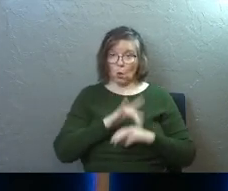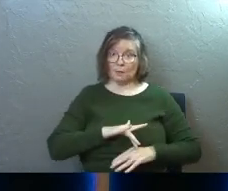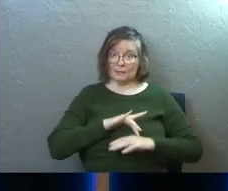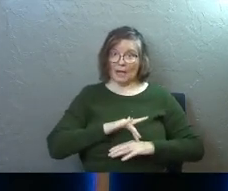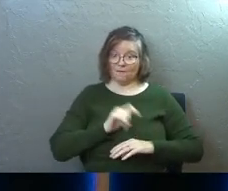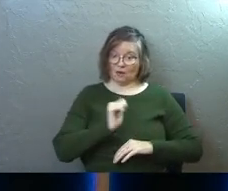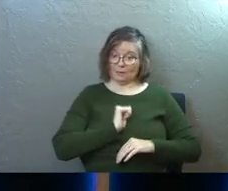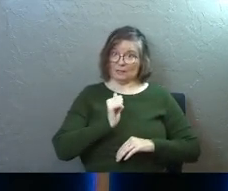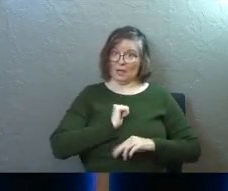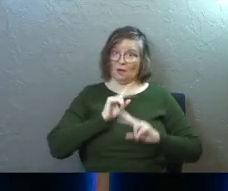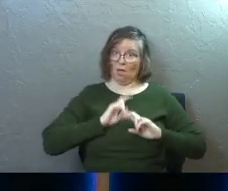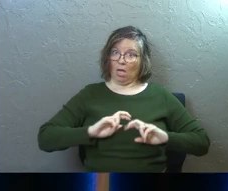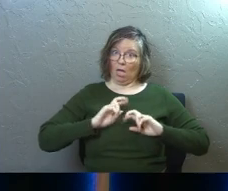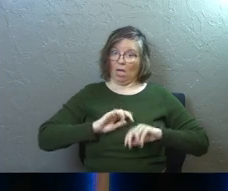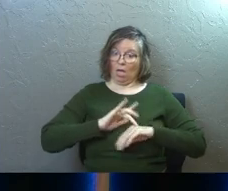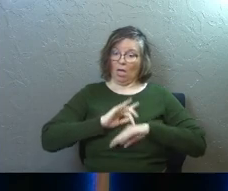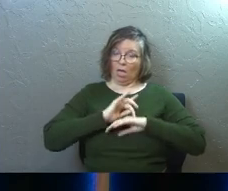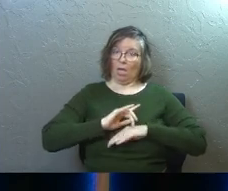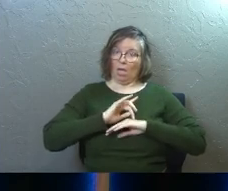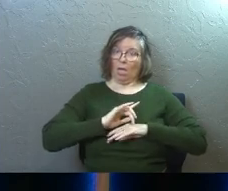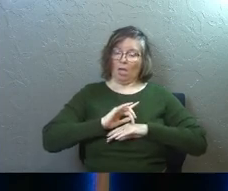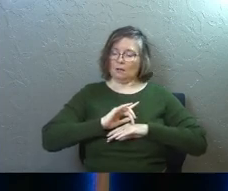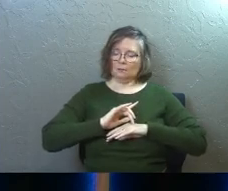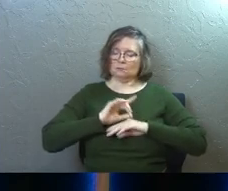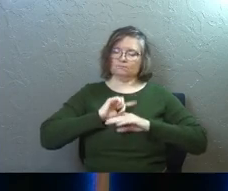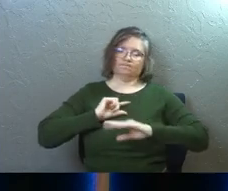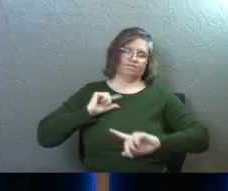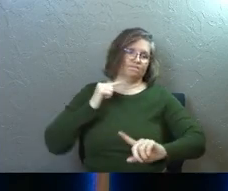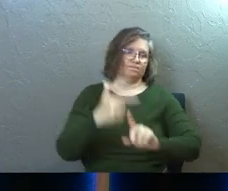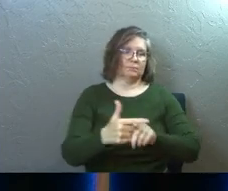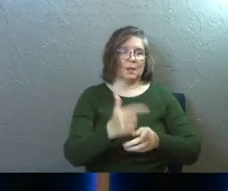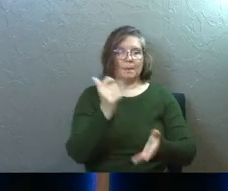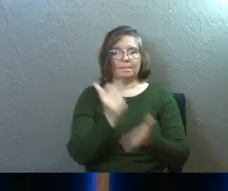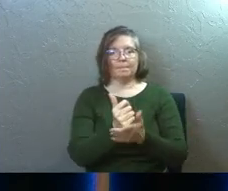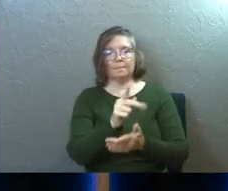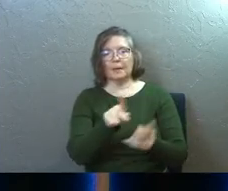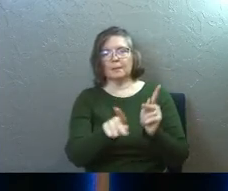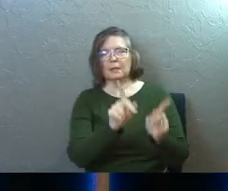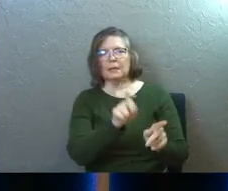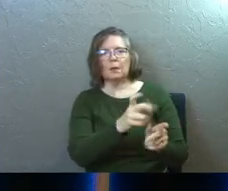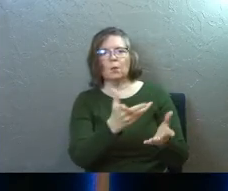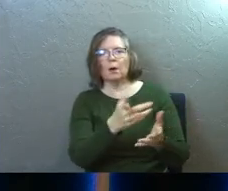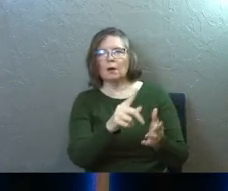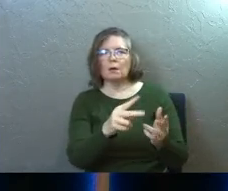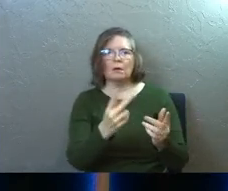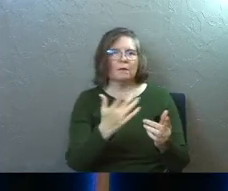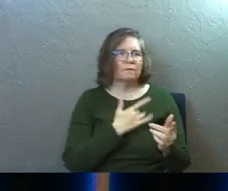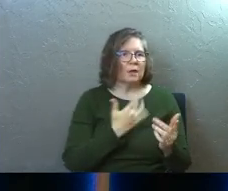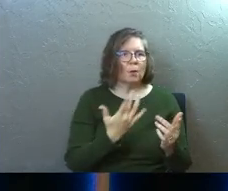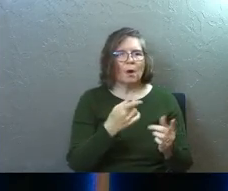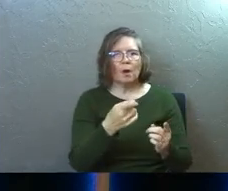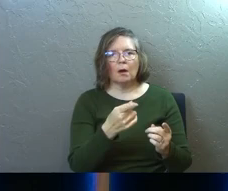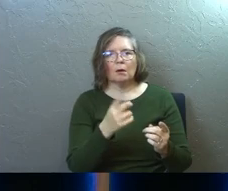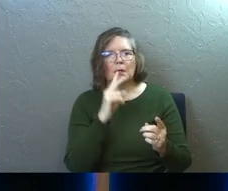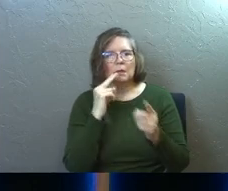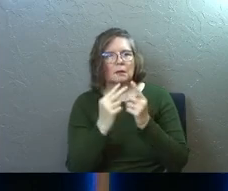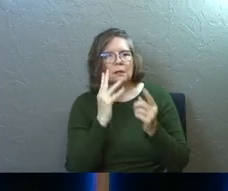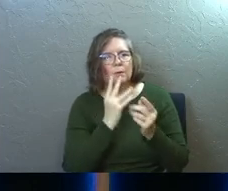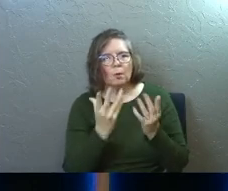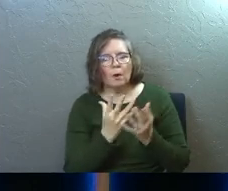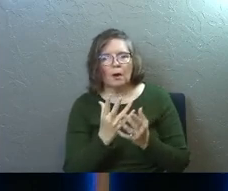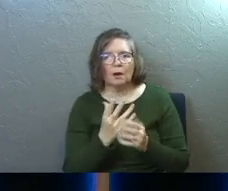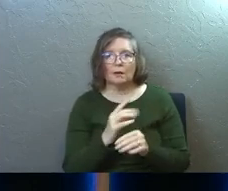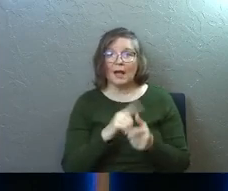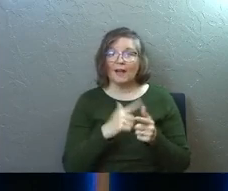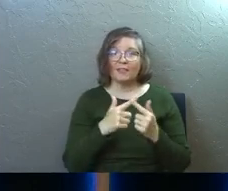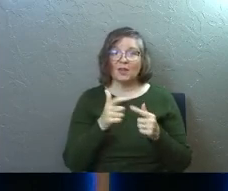obsession from self-obsession to obsessed with other people and what they need, all of the sudden things would start to change. You wouldn't